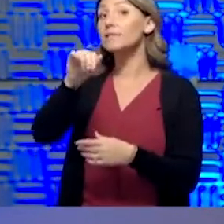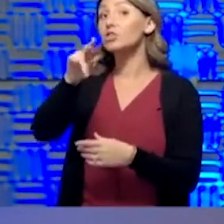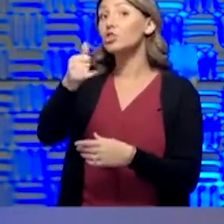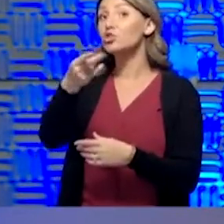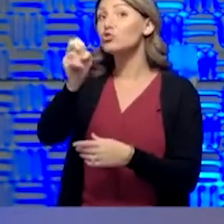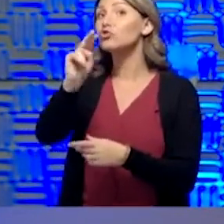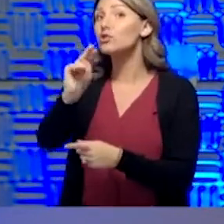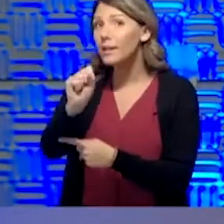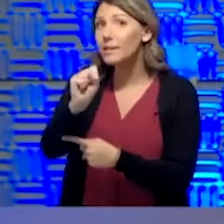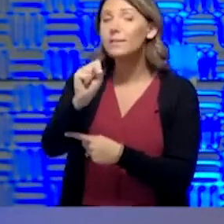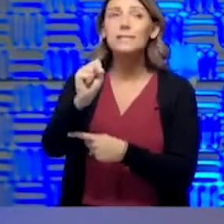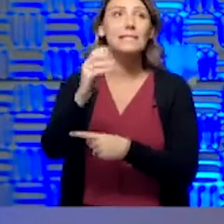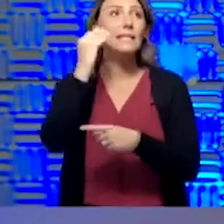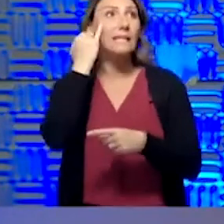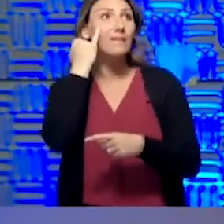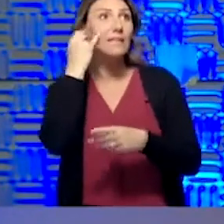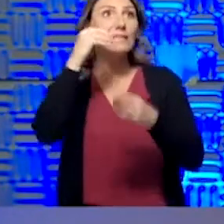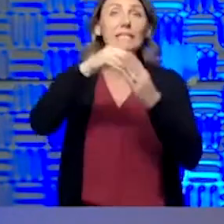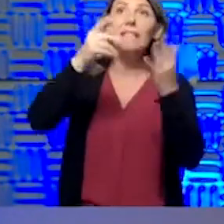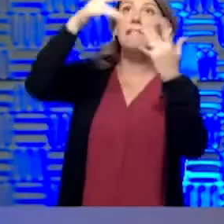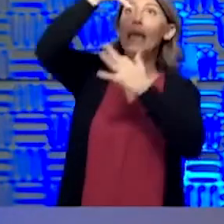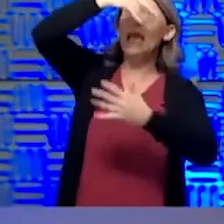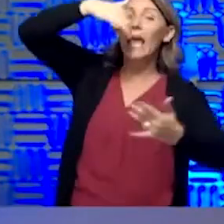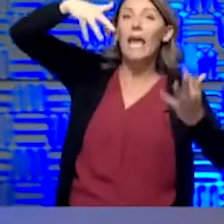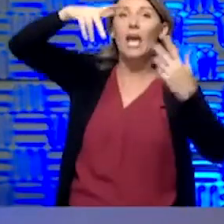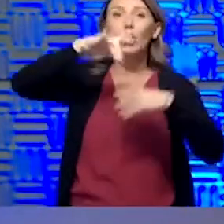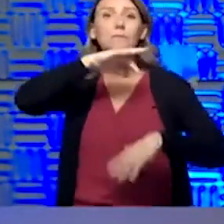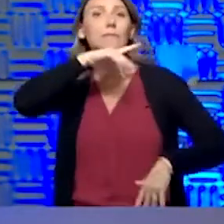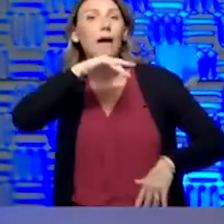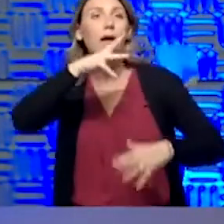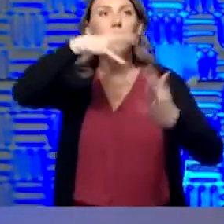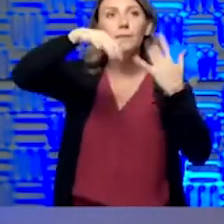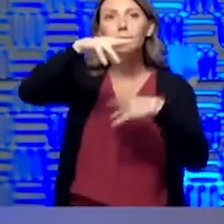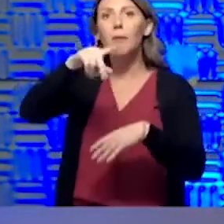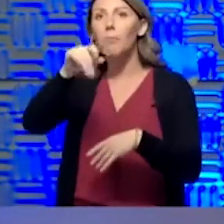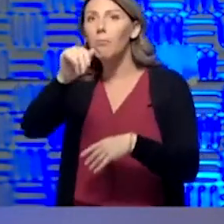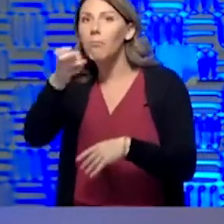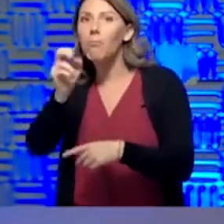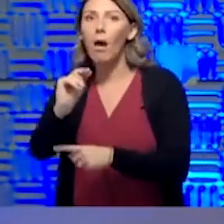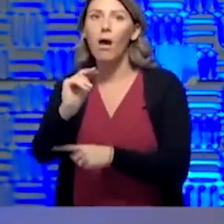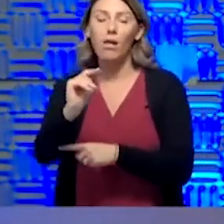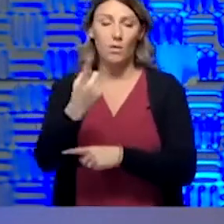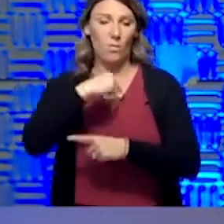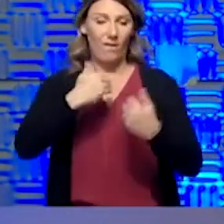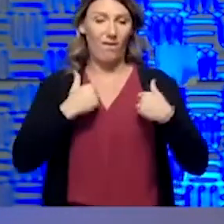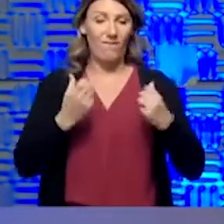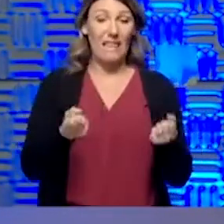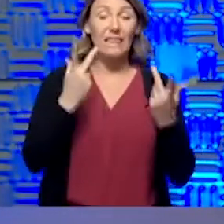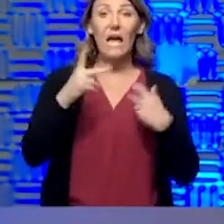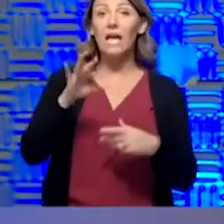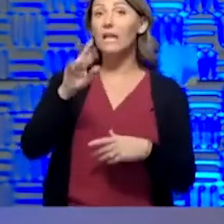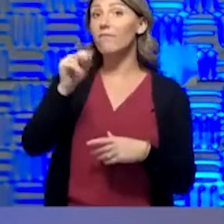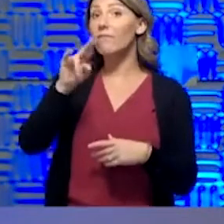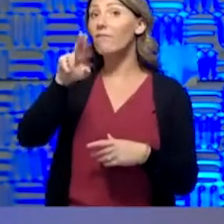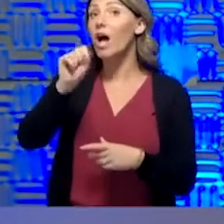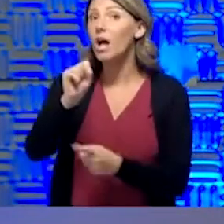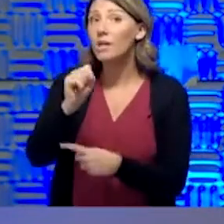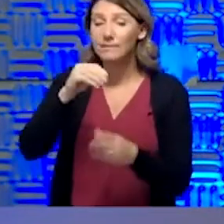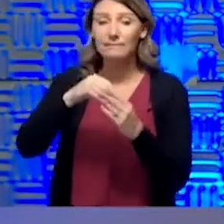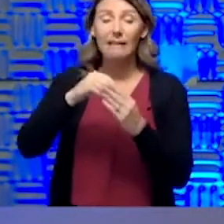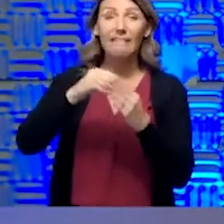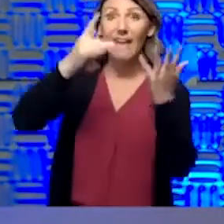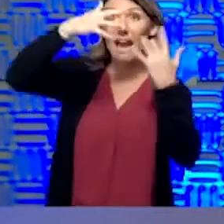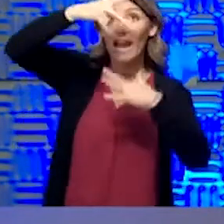the air, either it's dust or pollen or even locally around here we have a lot of fungus that are just in the air. We are exposed to